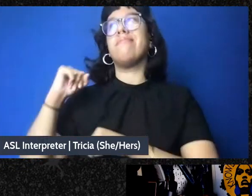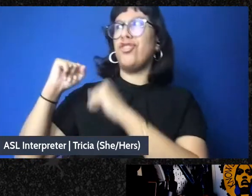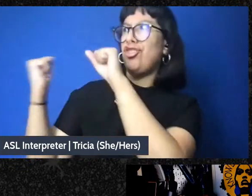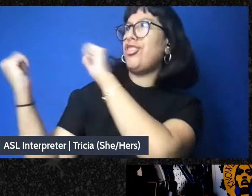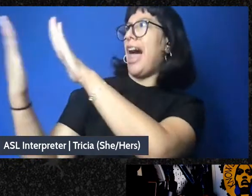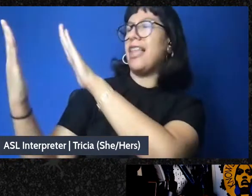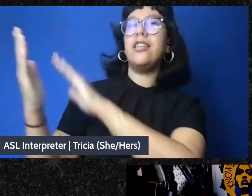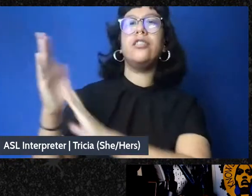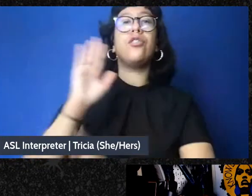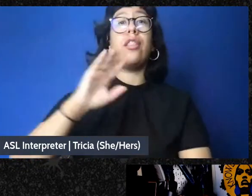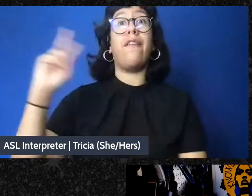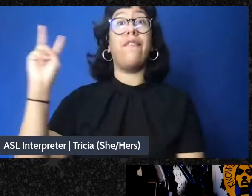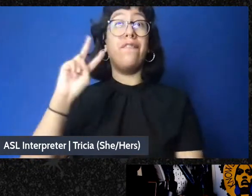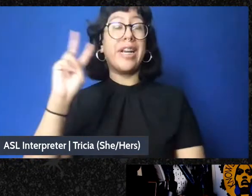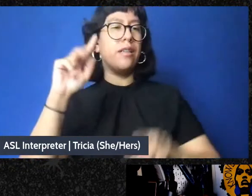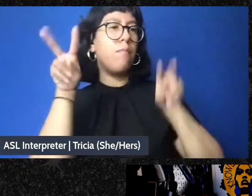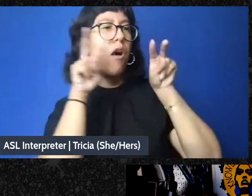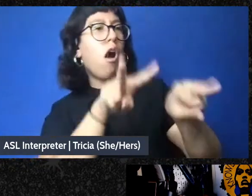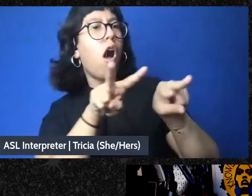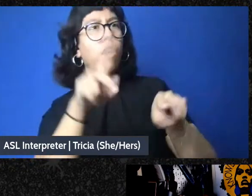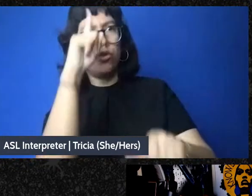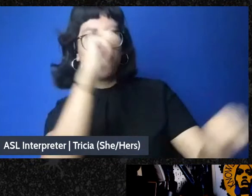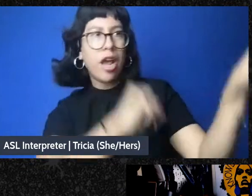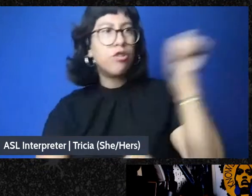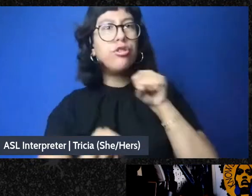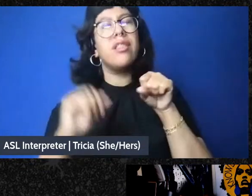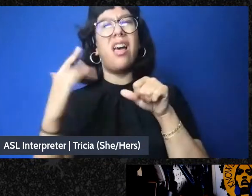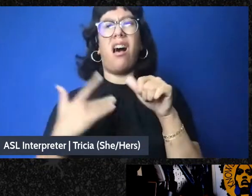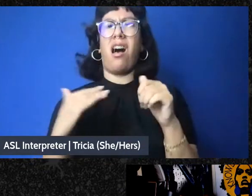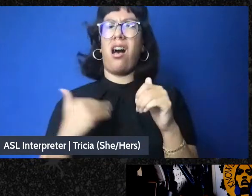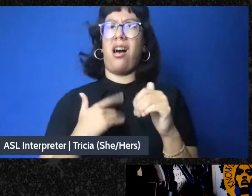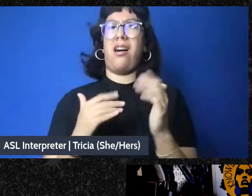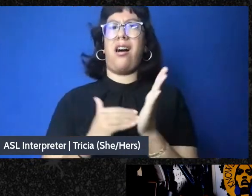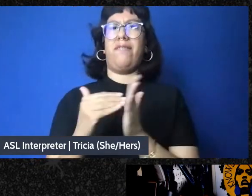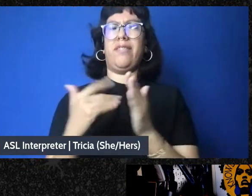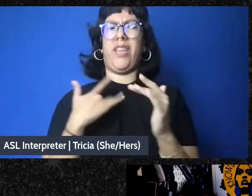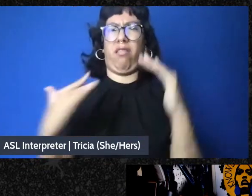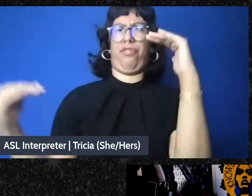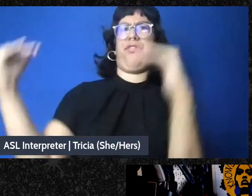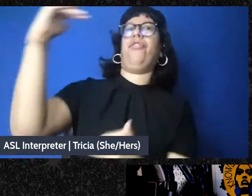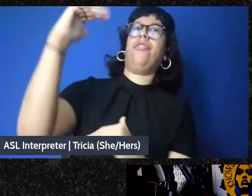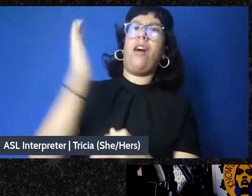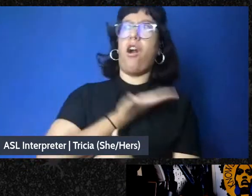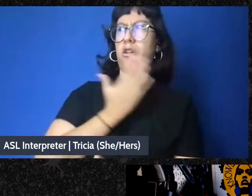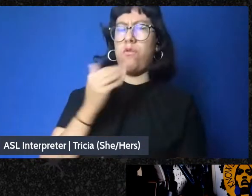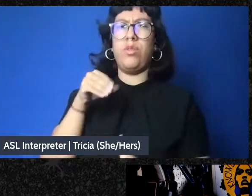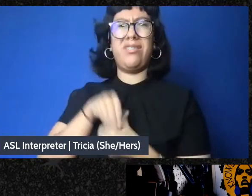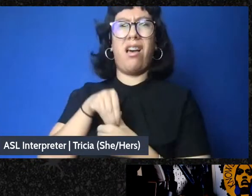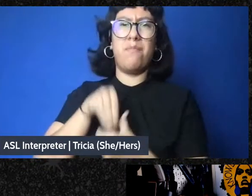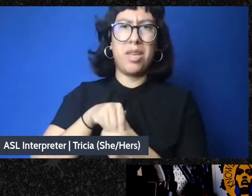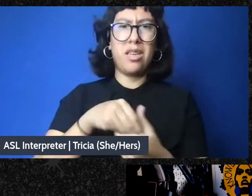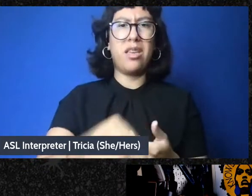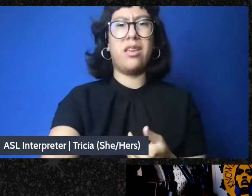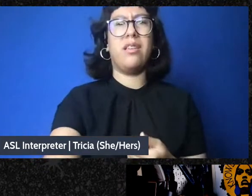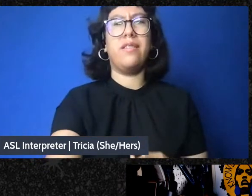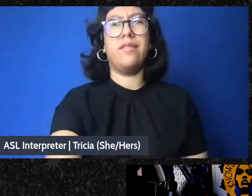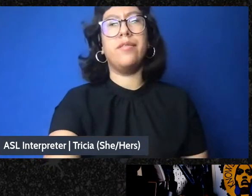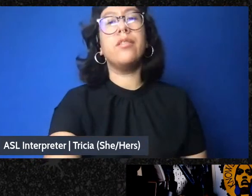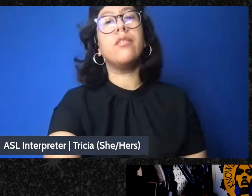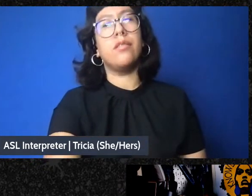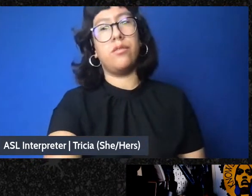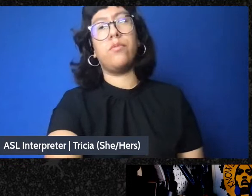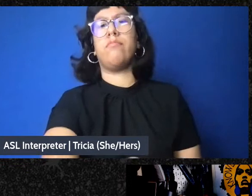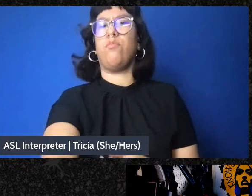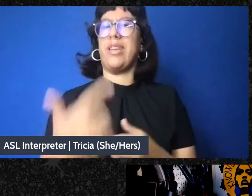and strategies that directly undermine our community's autonomy. We've learned that we've had to be more clear that our